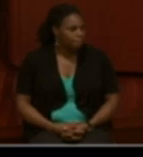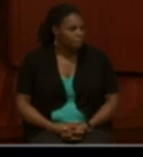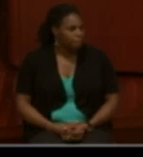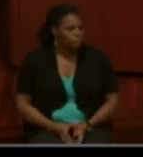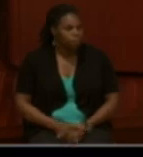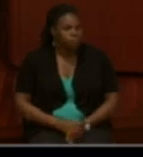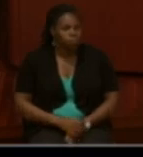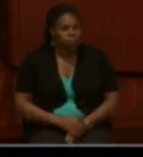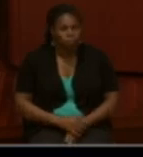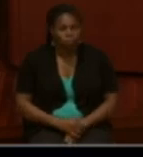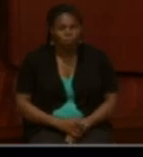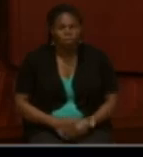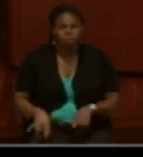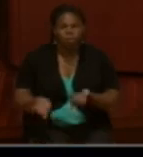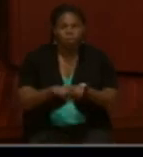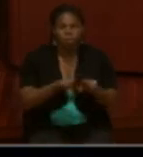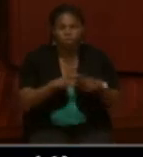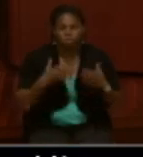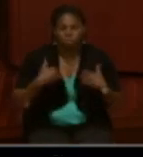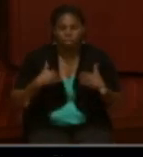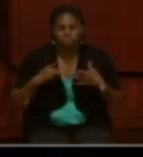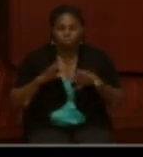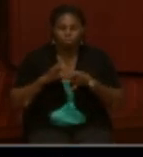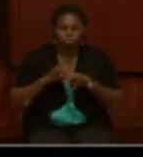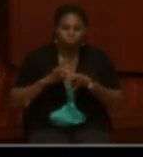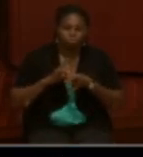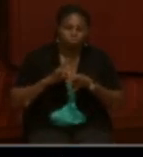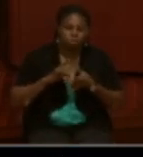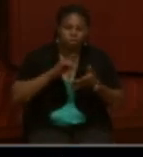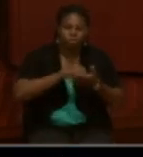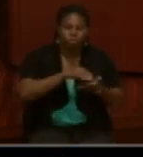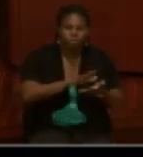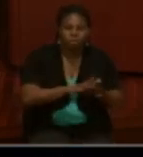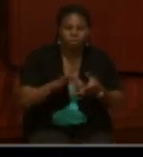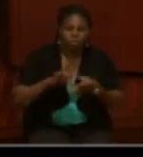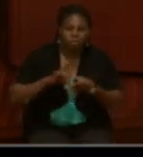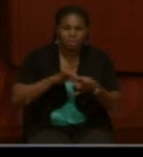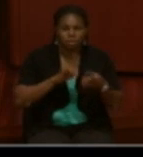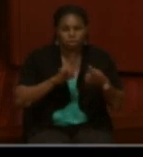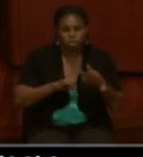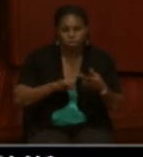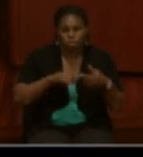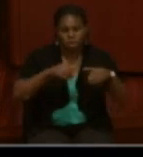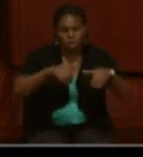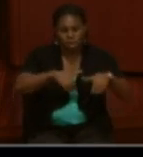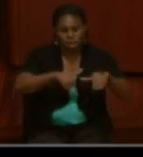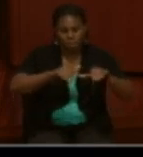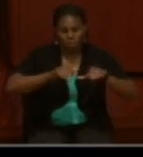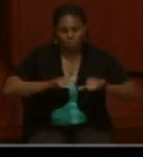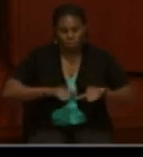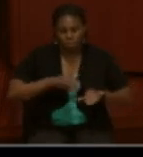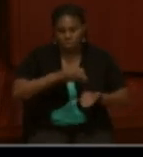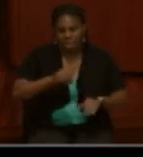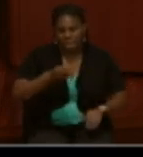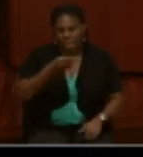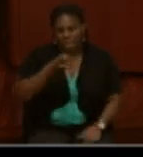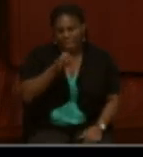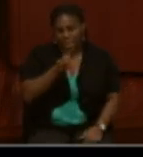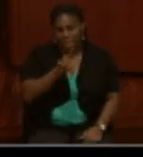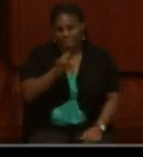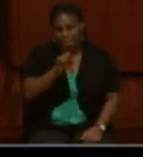We also have records related to burial and headstones found in Record Group 92.